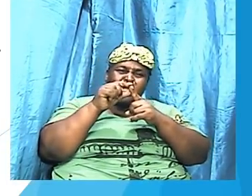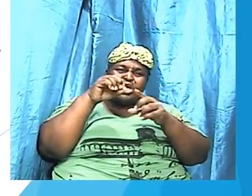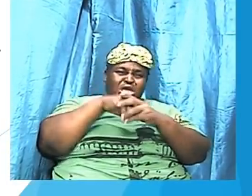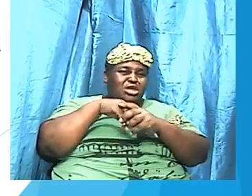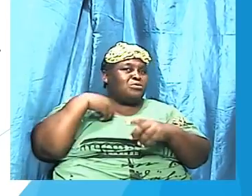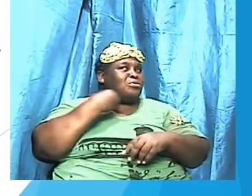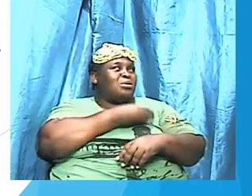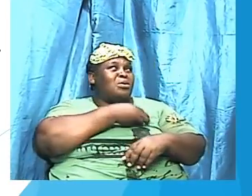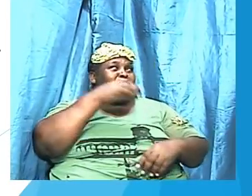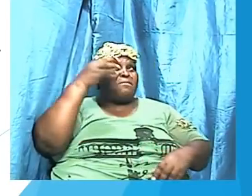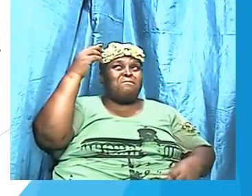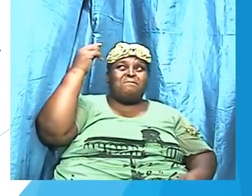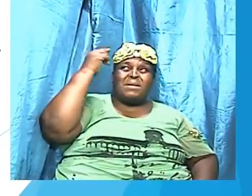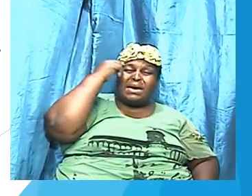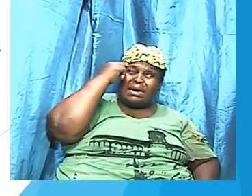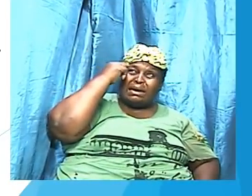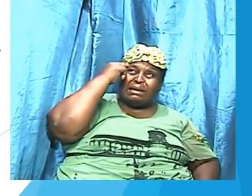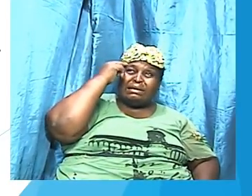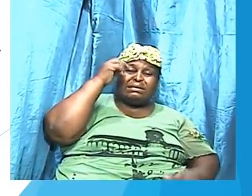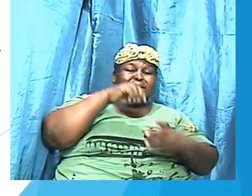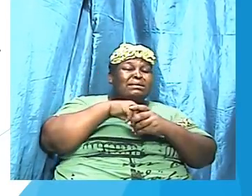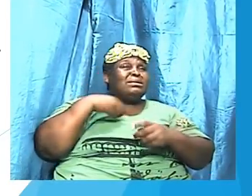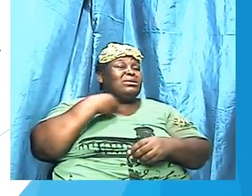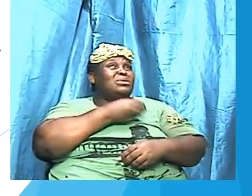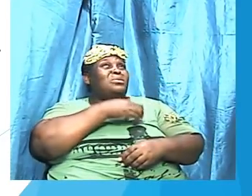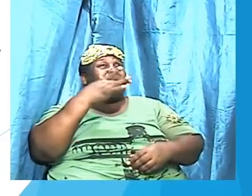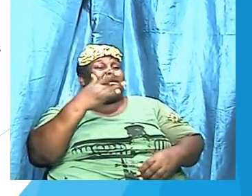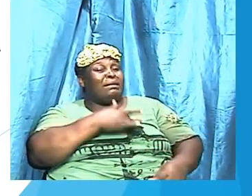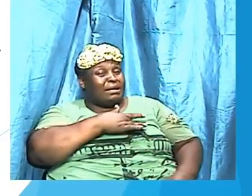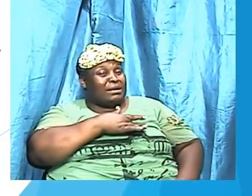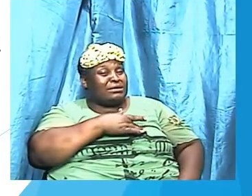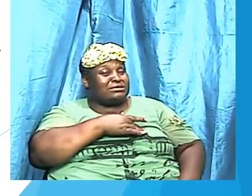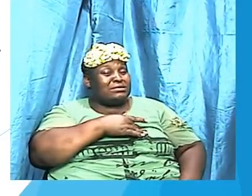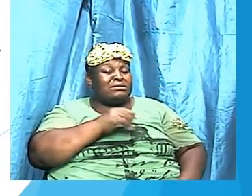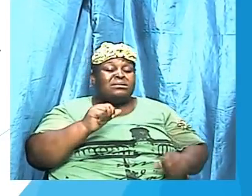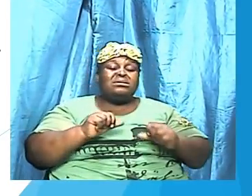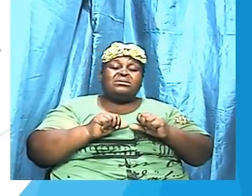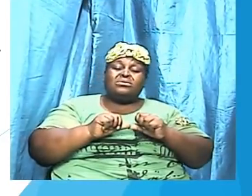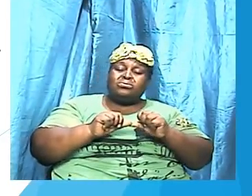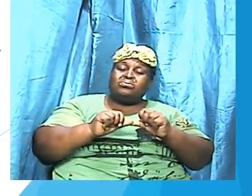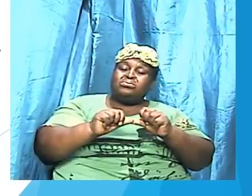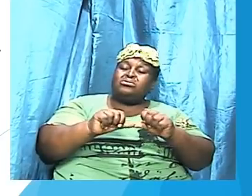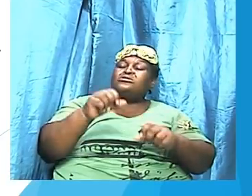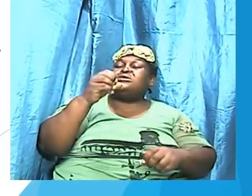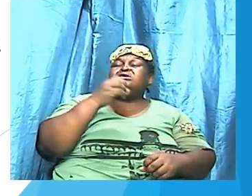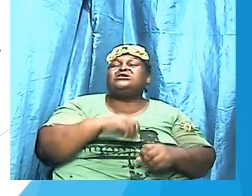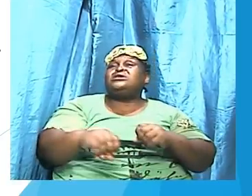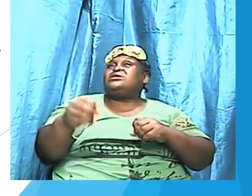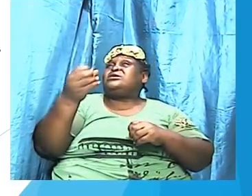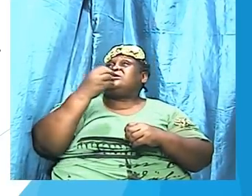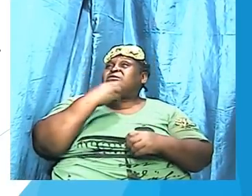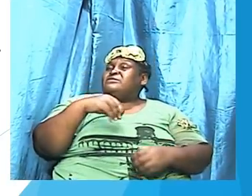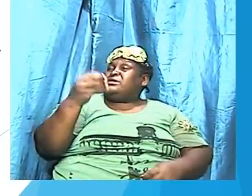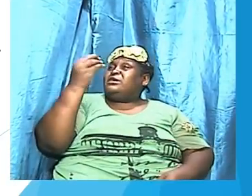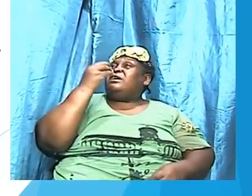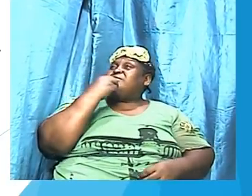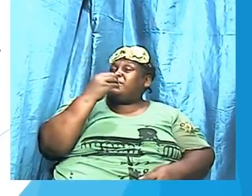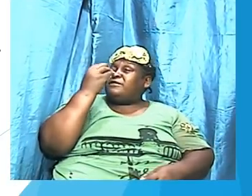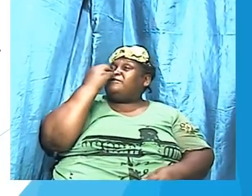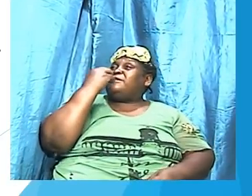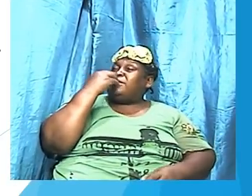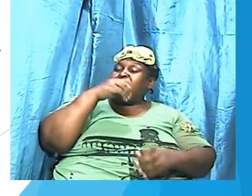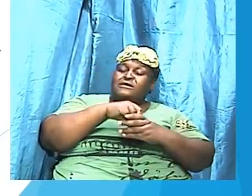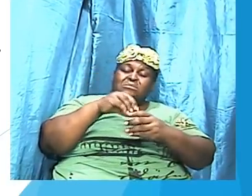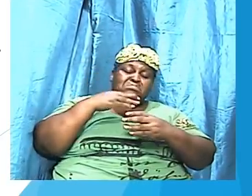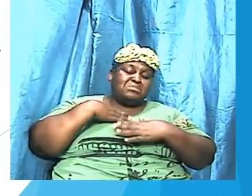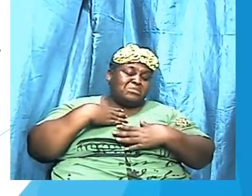minds, marinating our hearts, constantly being fed into our system, constantly